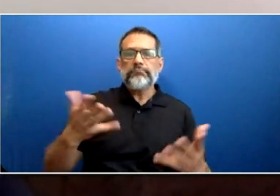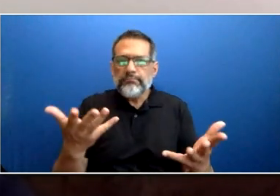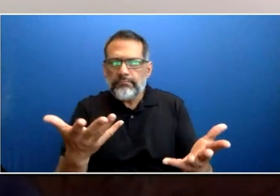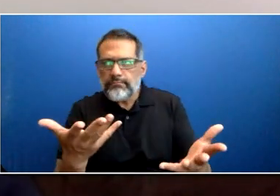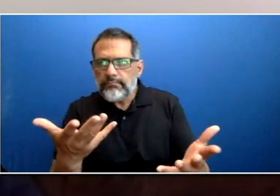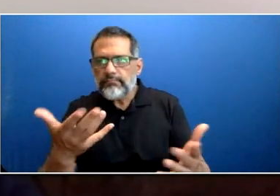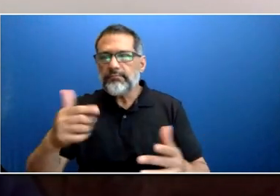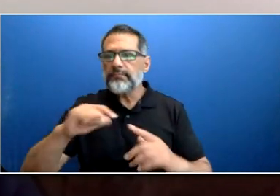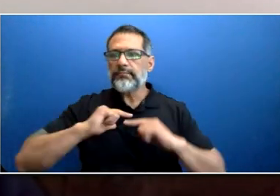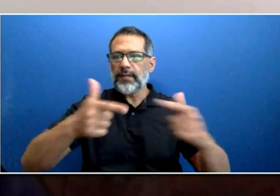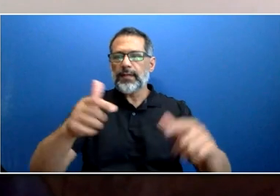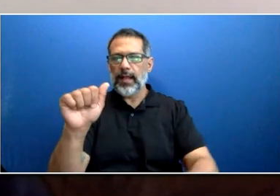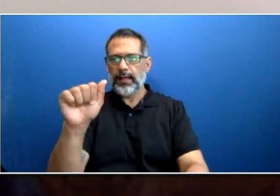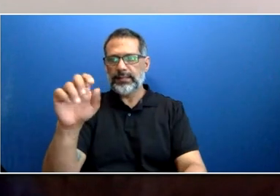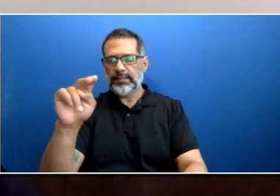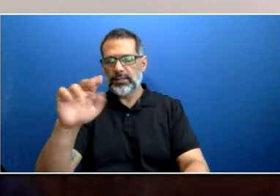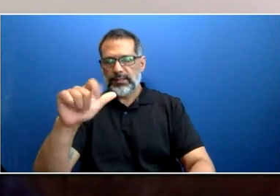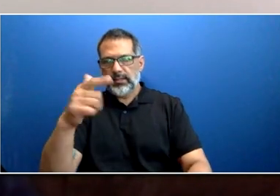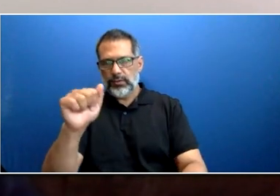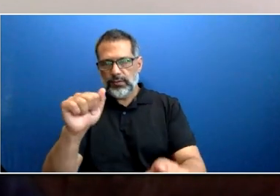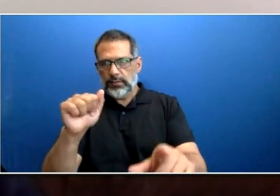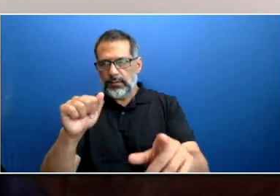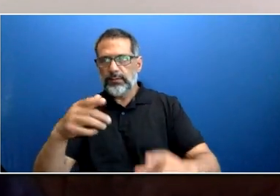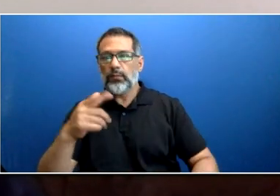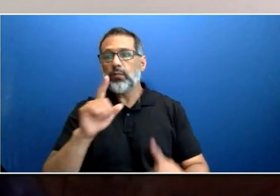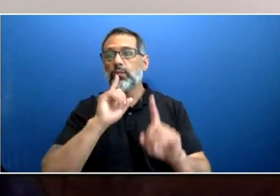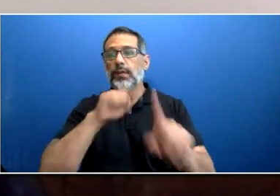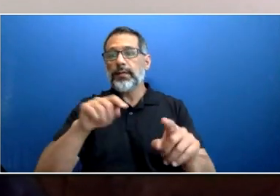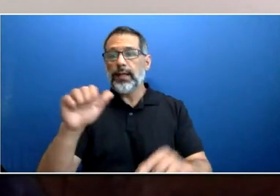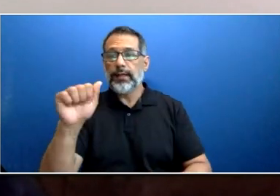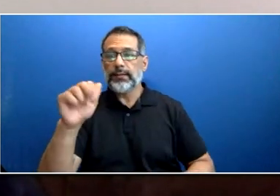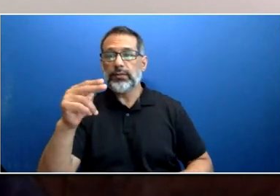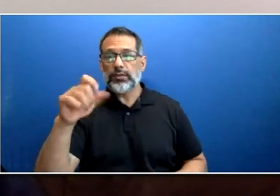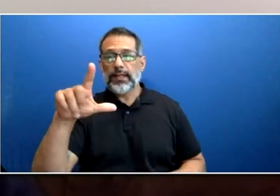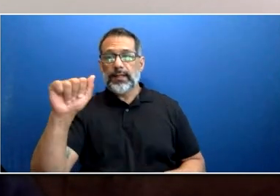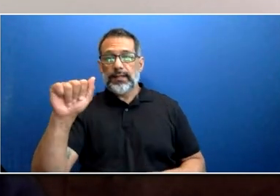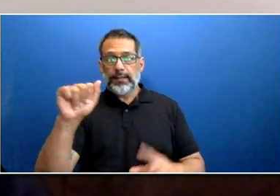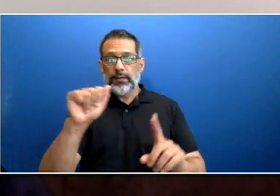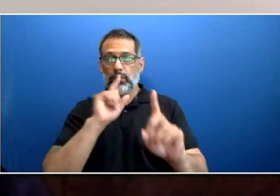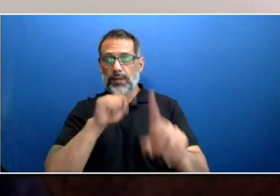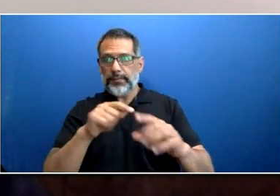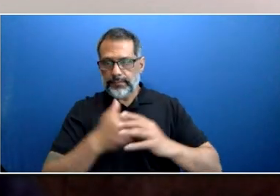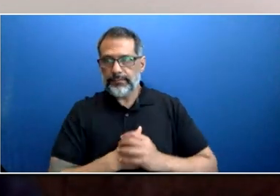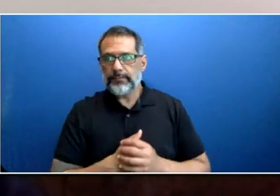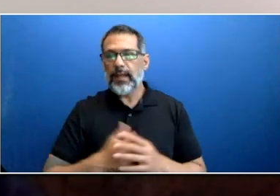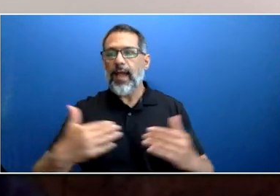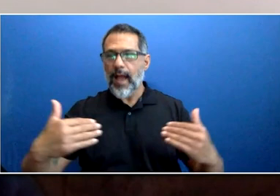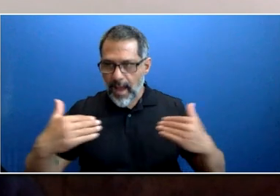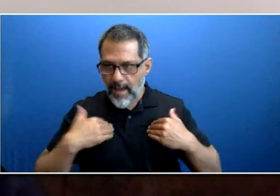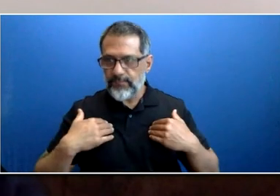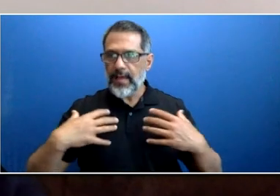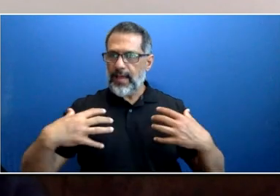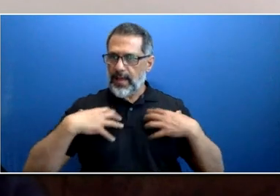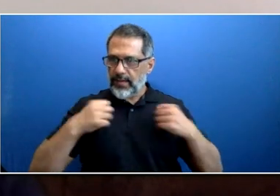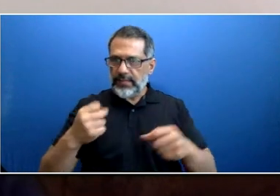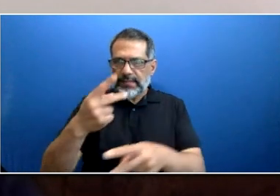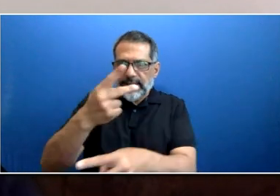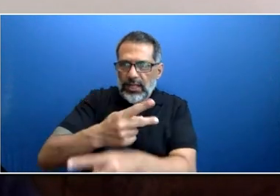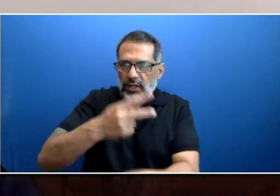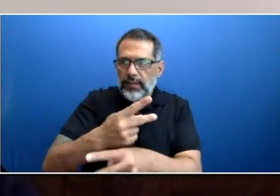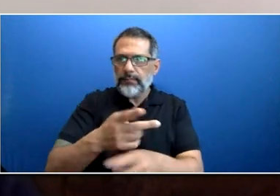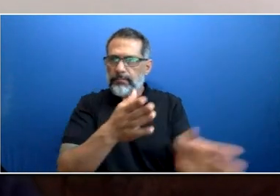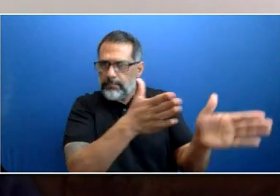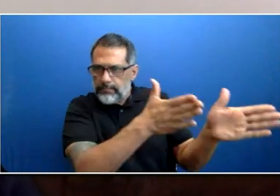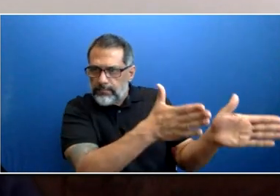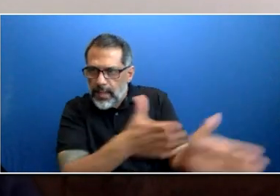TTC offers really amazing benefits. They have an extensive healthcare plan, a dental plan, a group life insurance. TTC